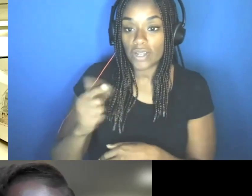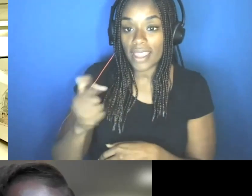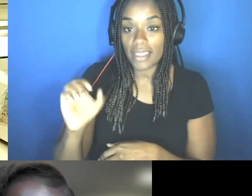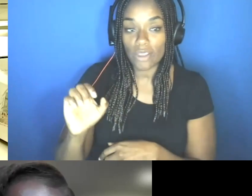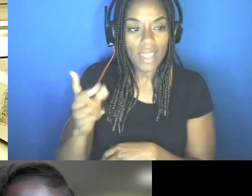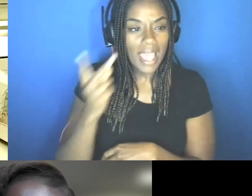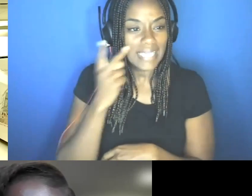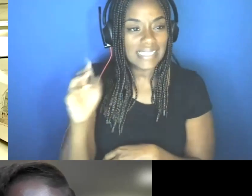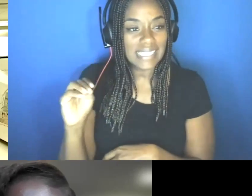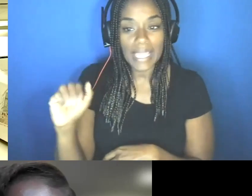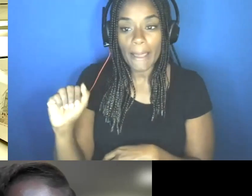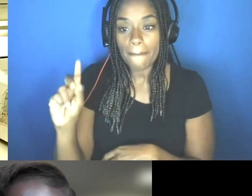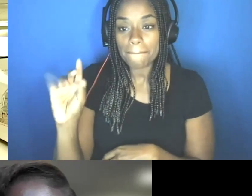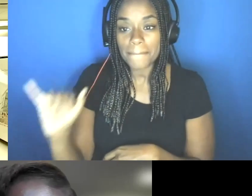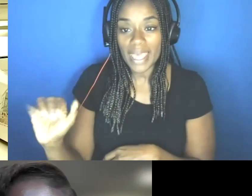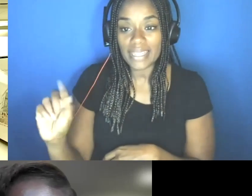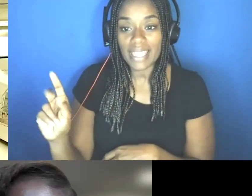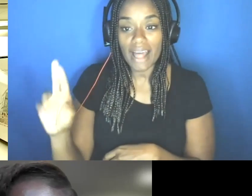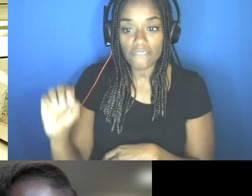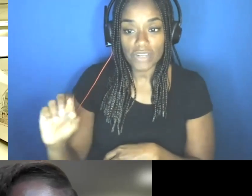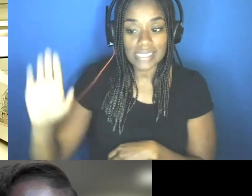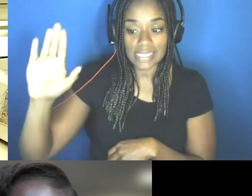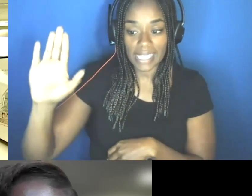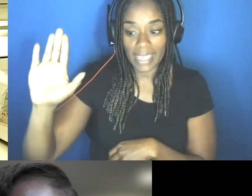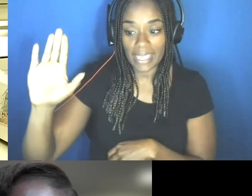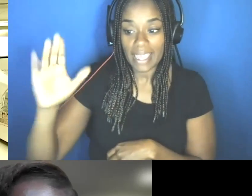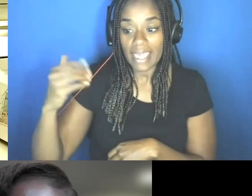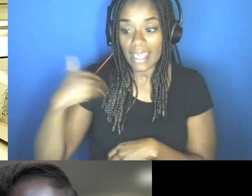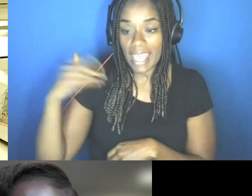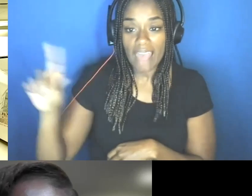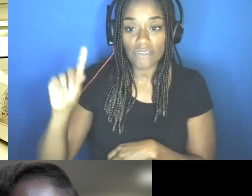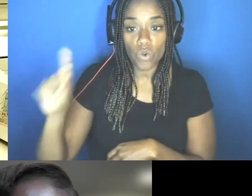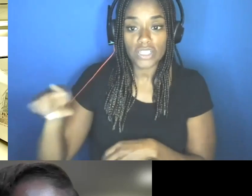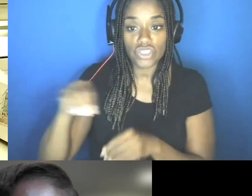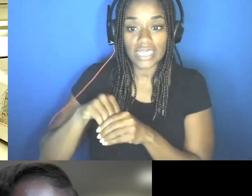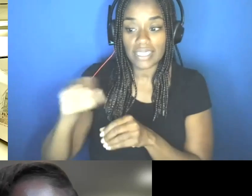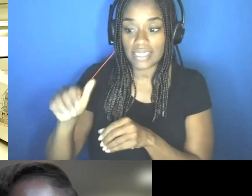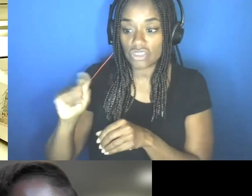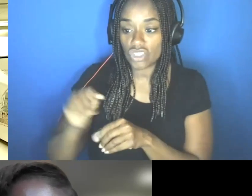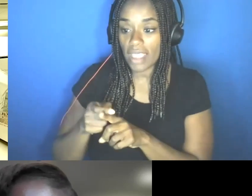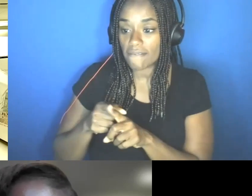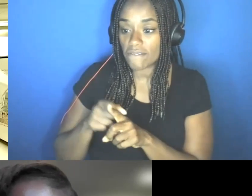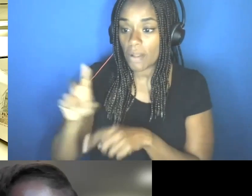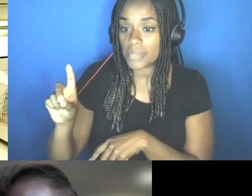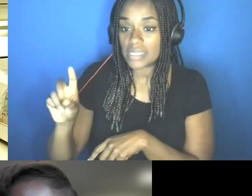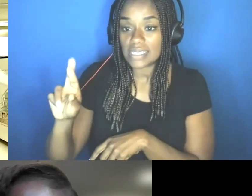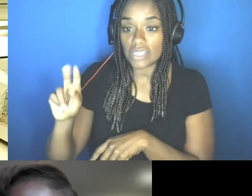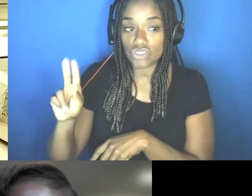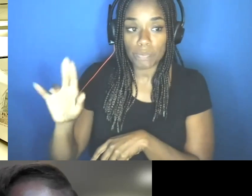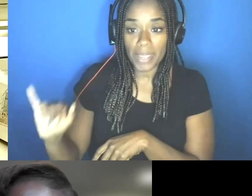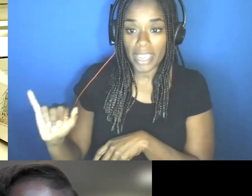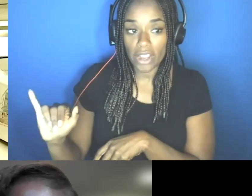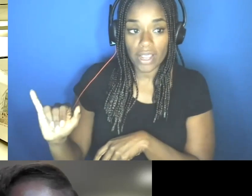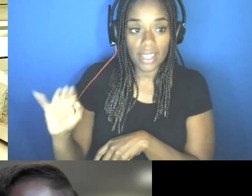hand up and then I have got a question in, in, in, um, um, in the chat from Dr. Perry. So Matthew, would you want to go